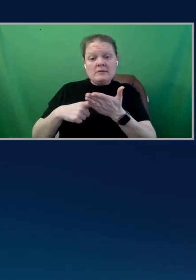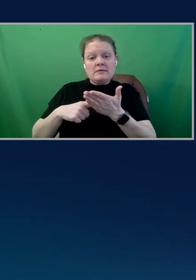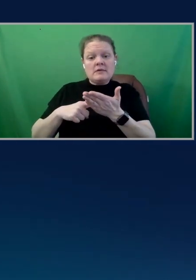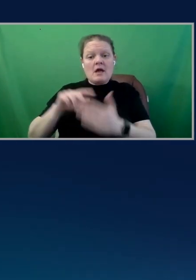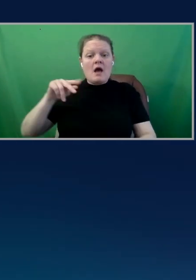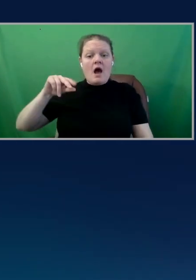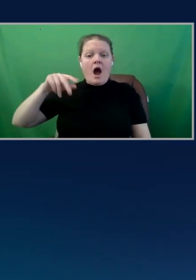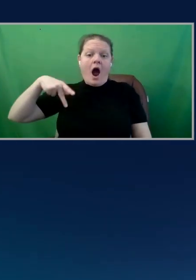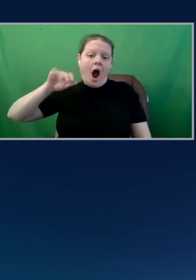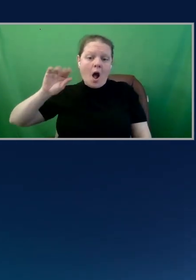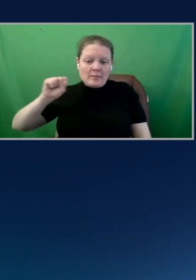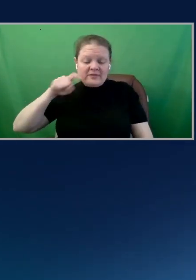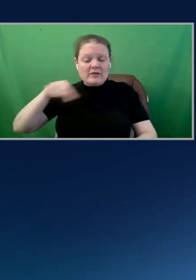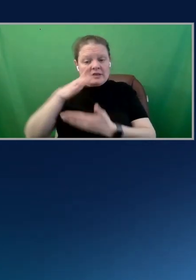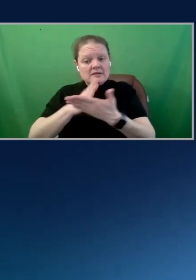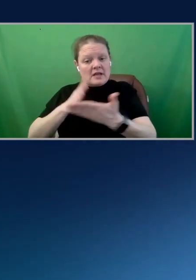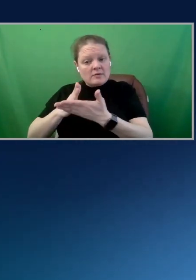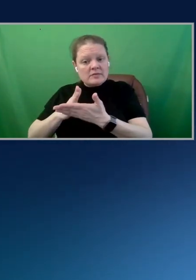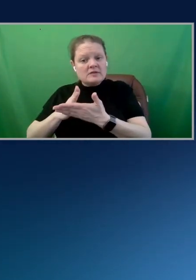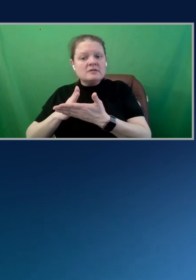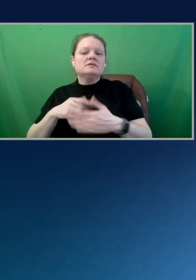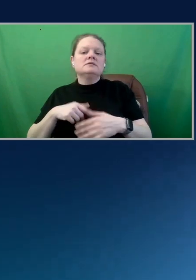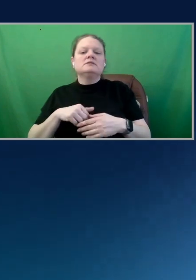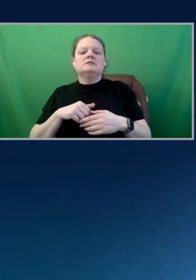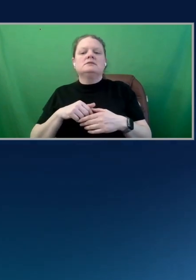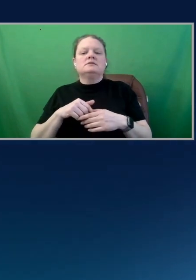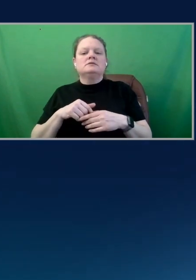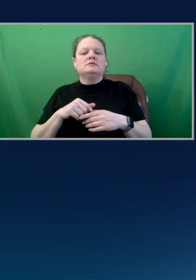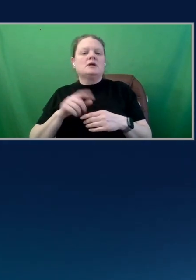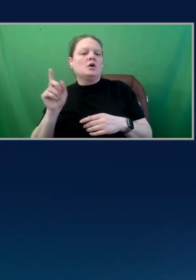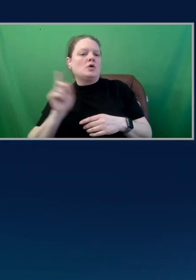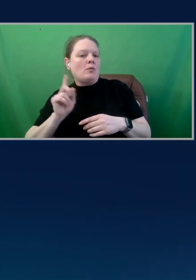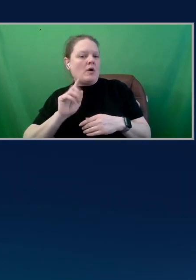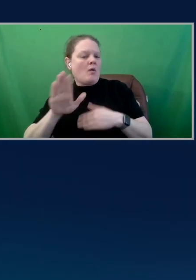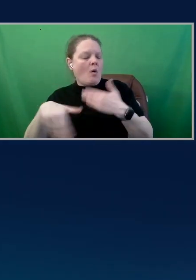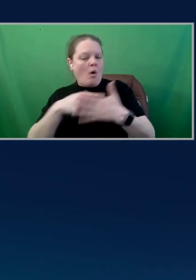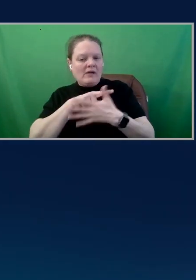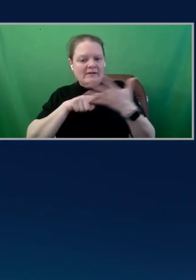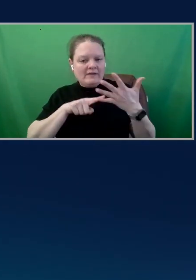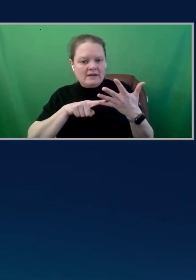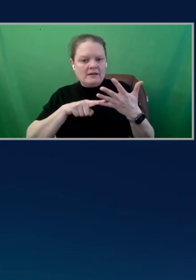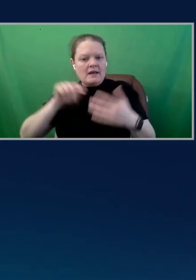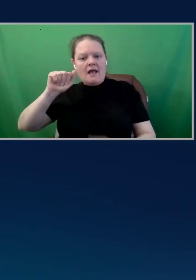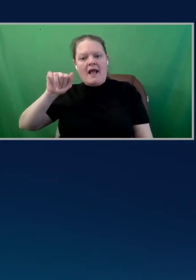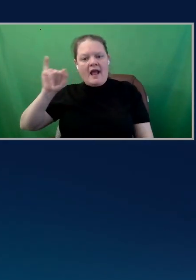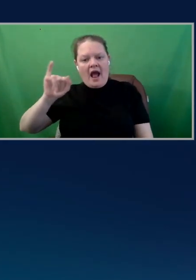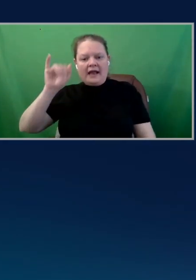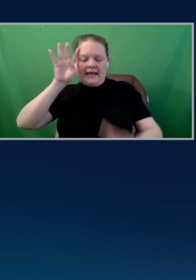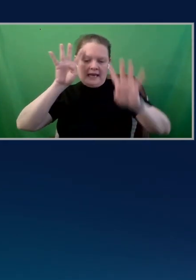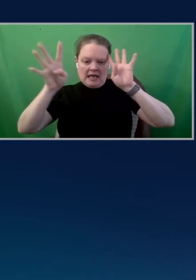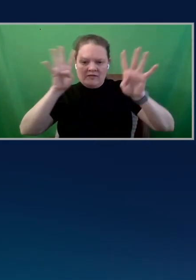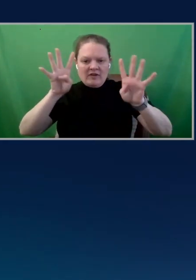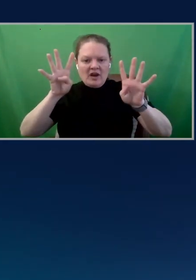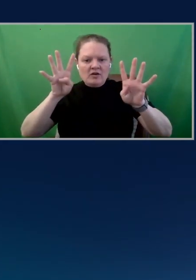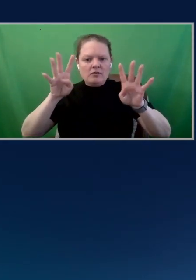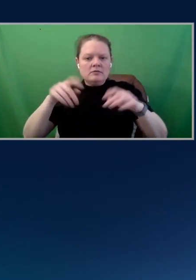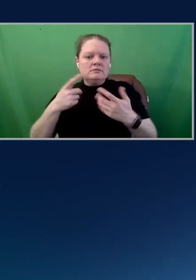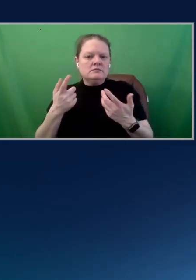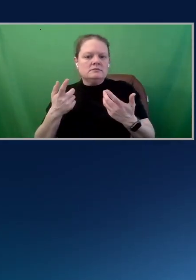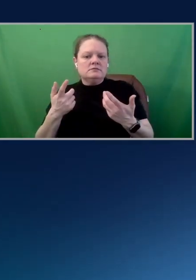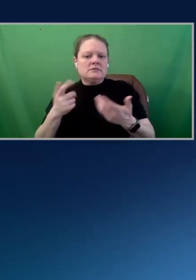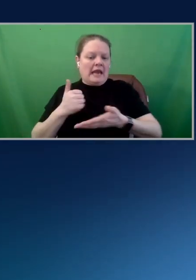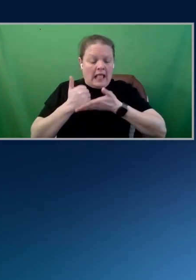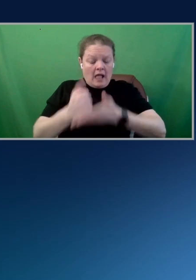and ops around CloudWatch and where all of these AI innovations can help you as a